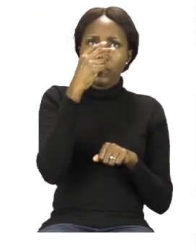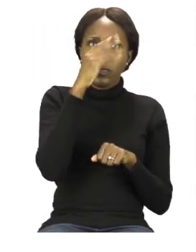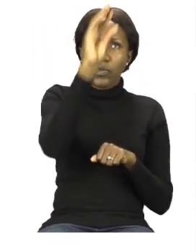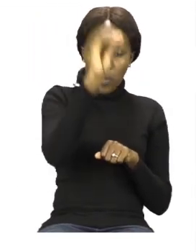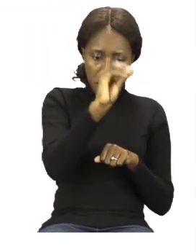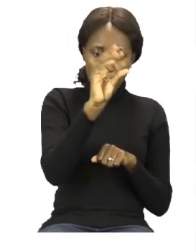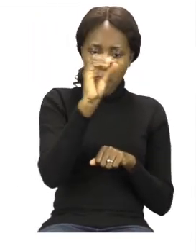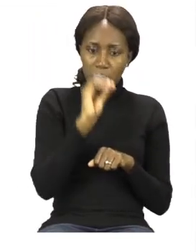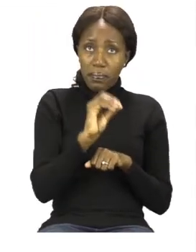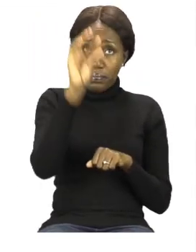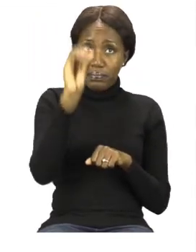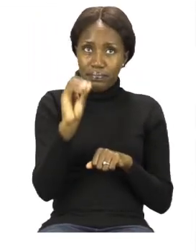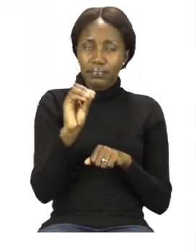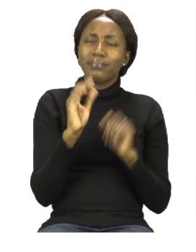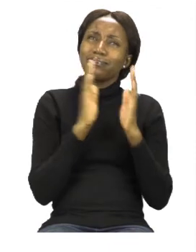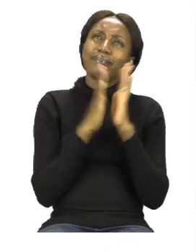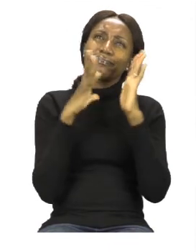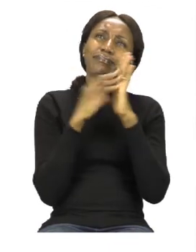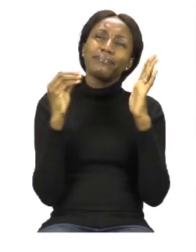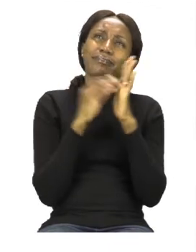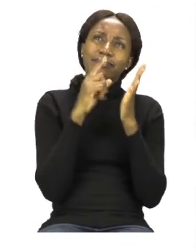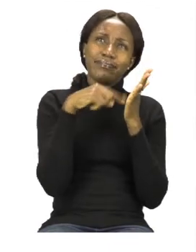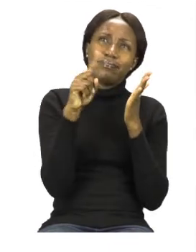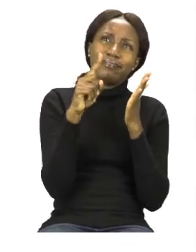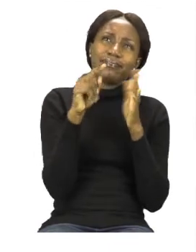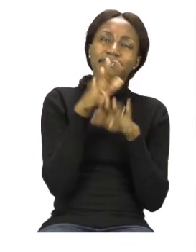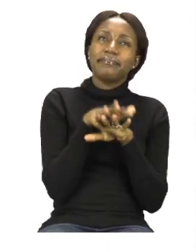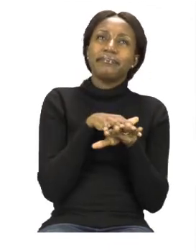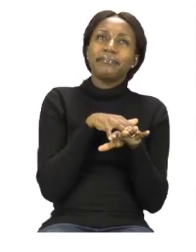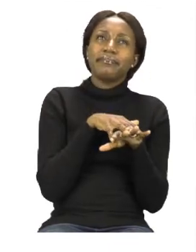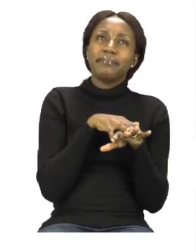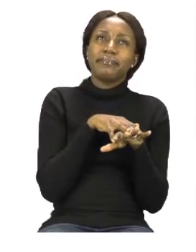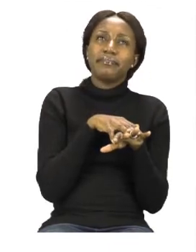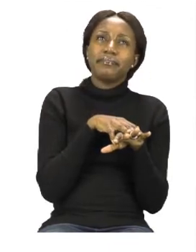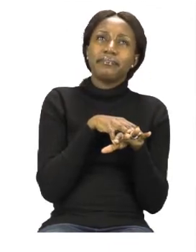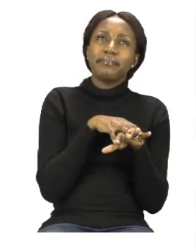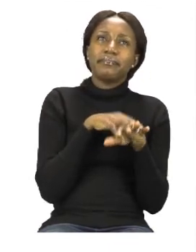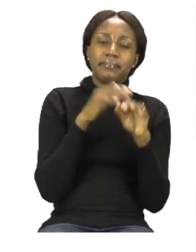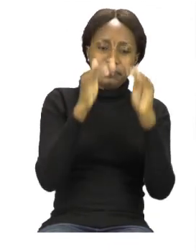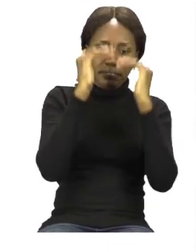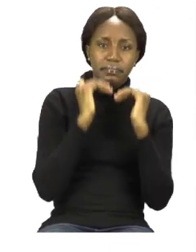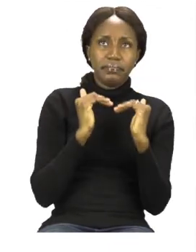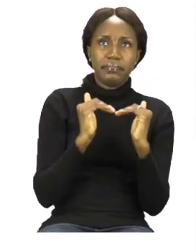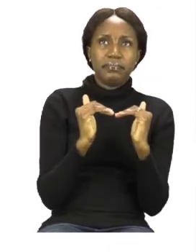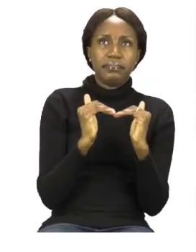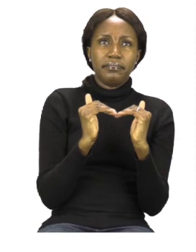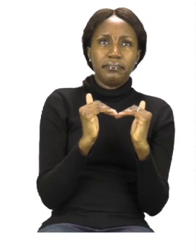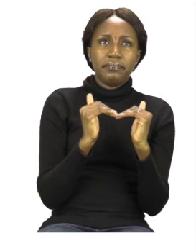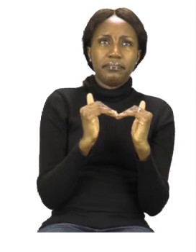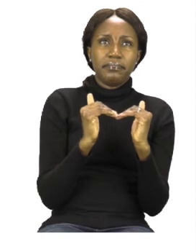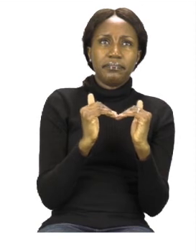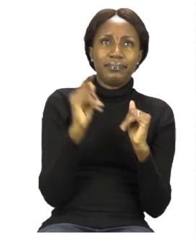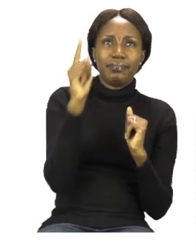Please copy correctly and take your time. The next part that you're going to do is to